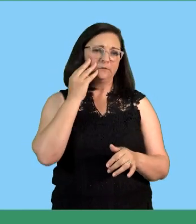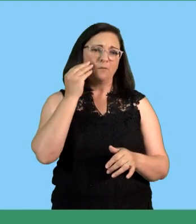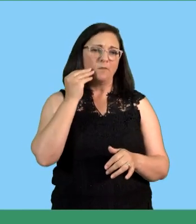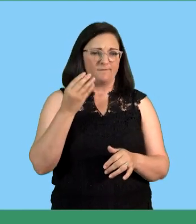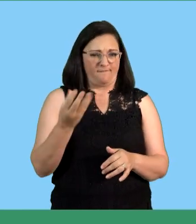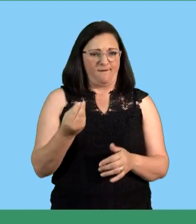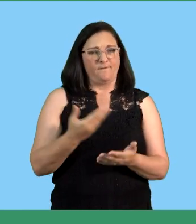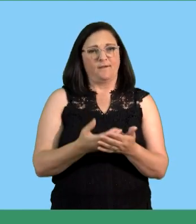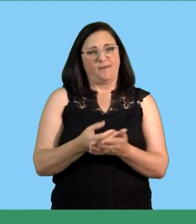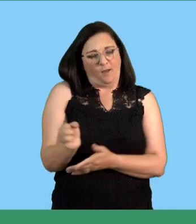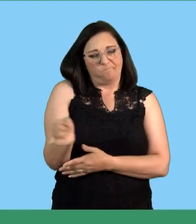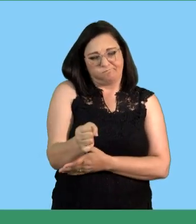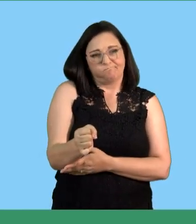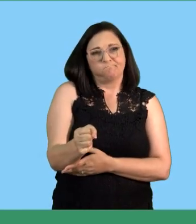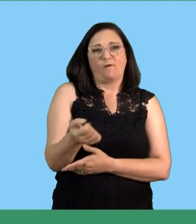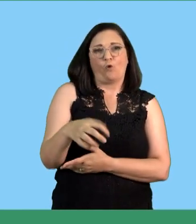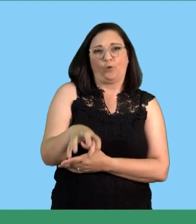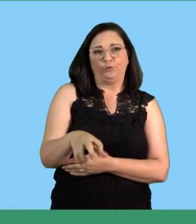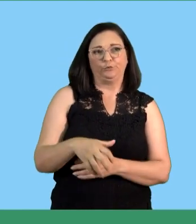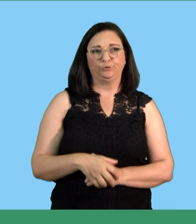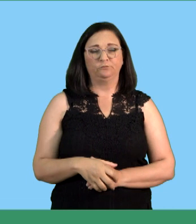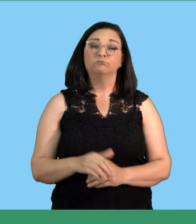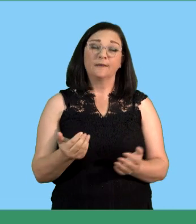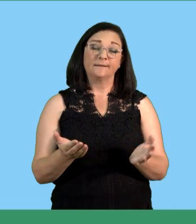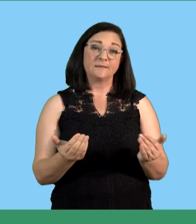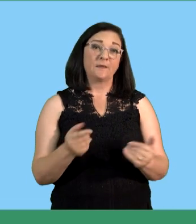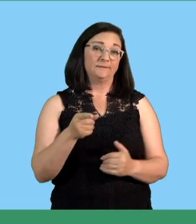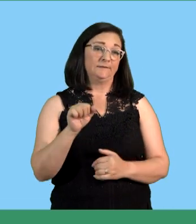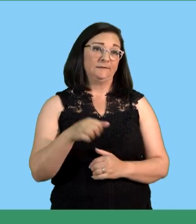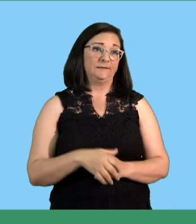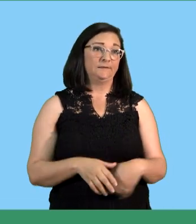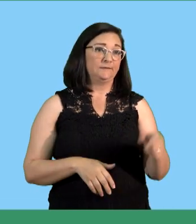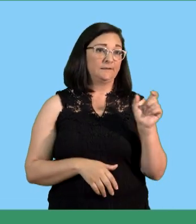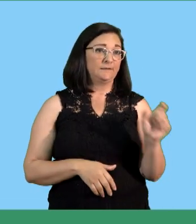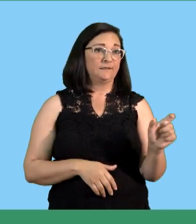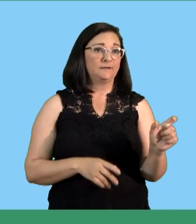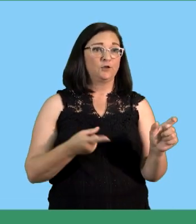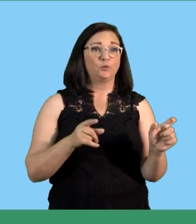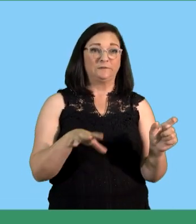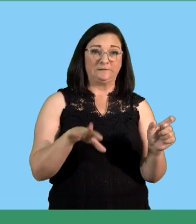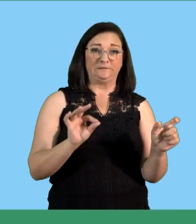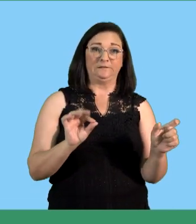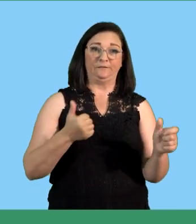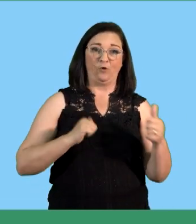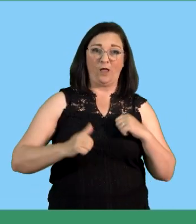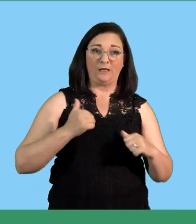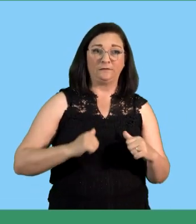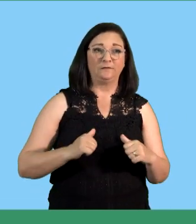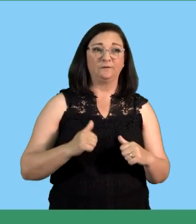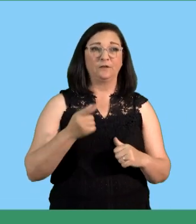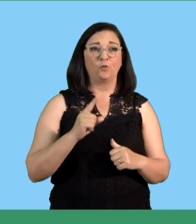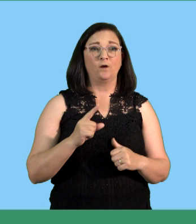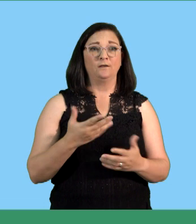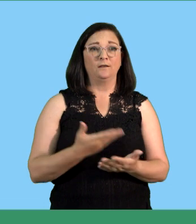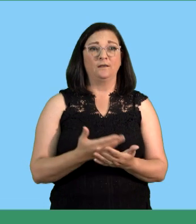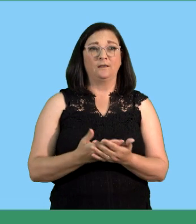to fill the vacancy so this is what is expected of you you must know selection is an activity it is done after